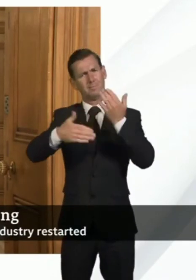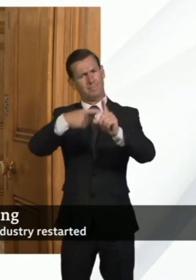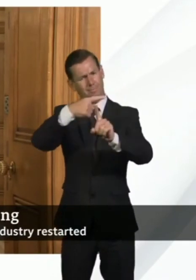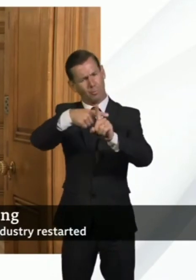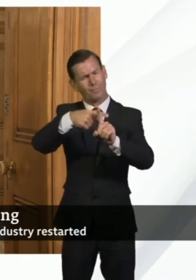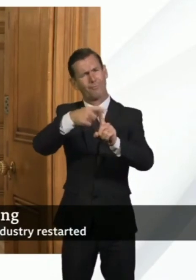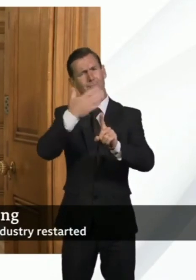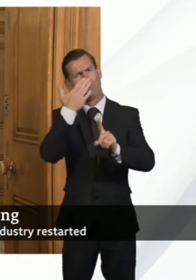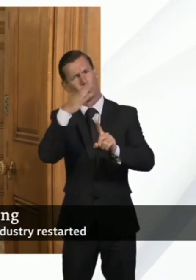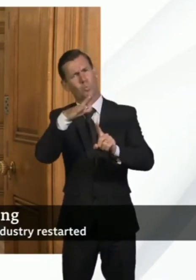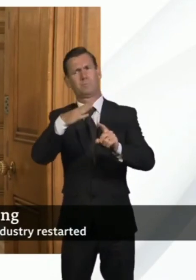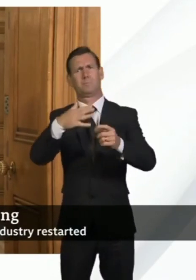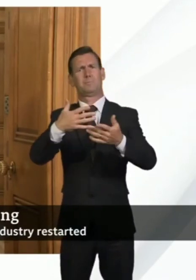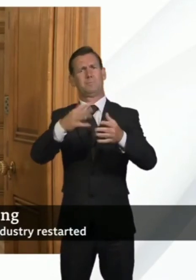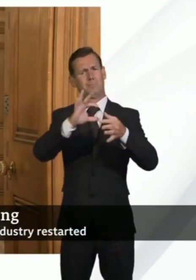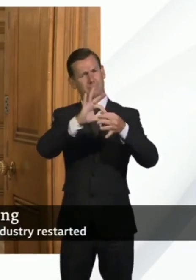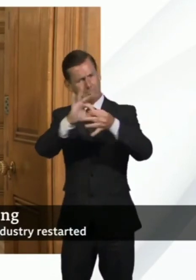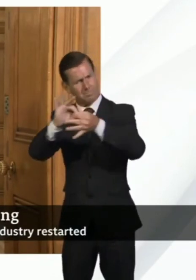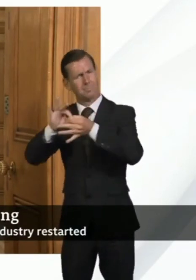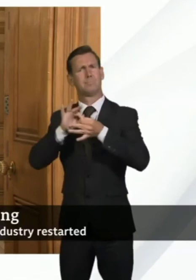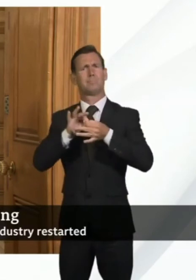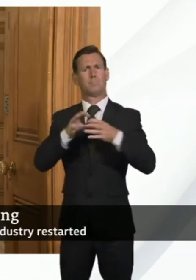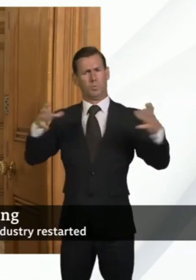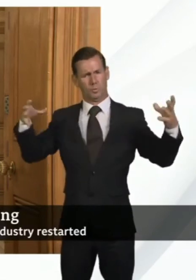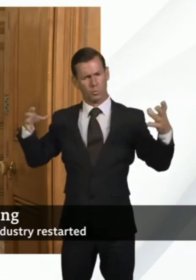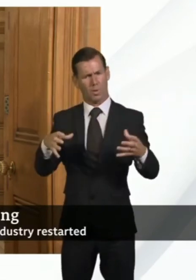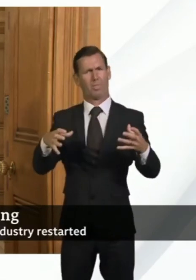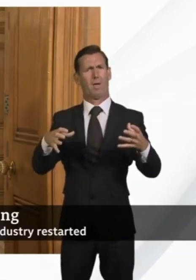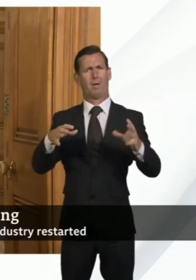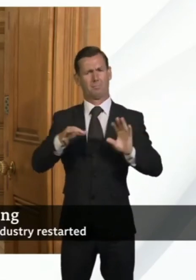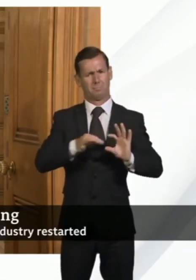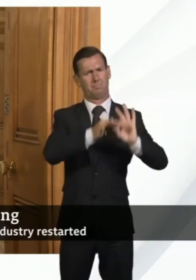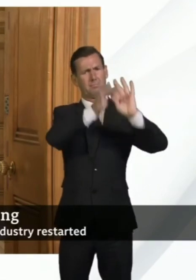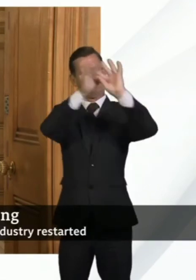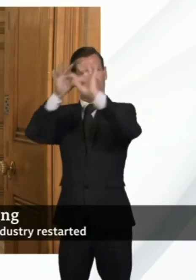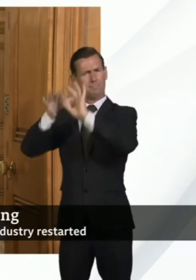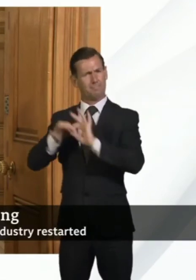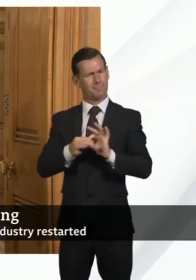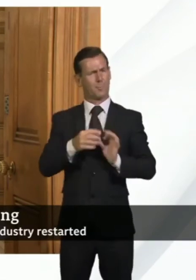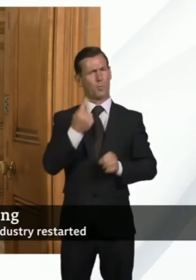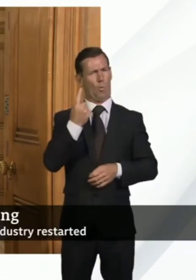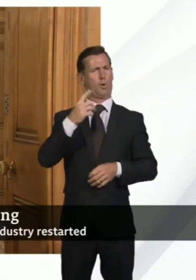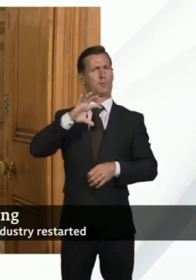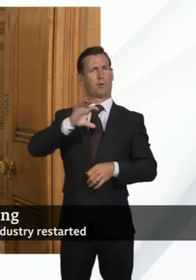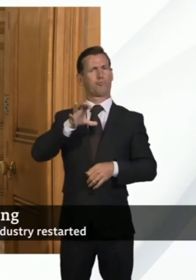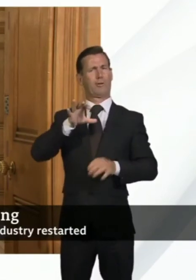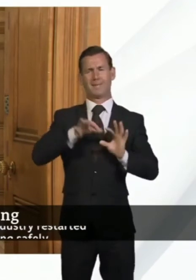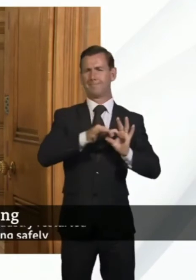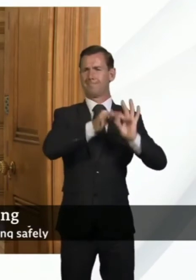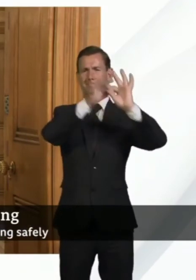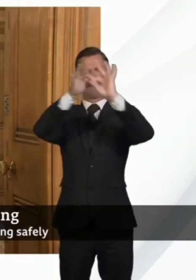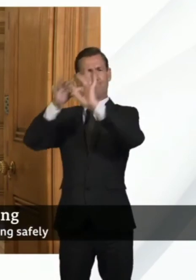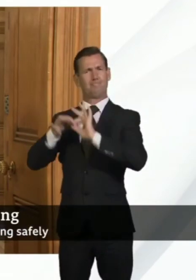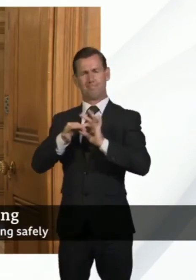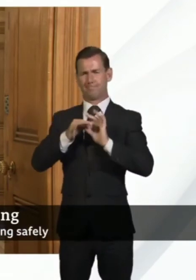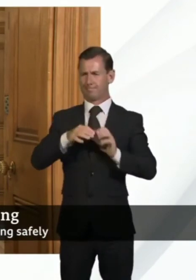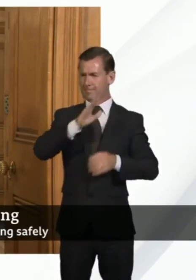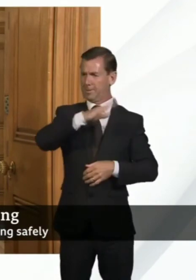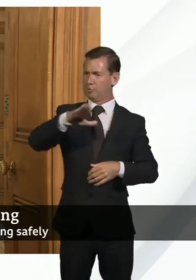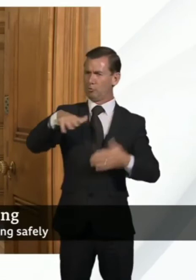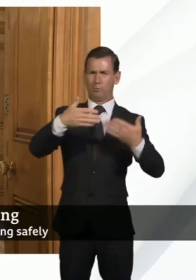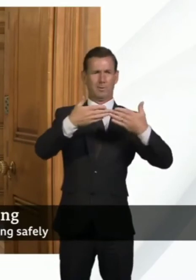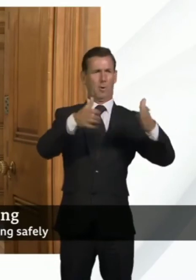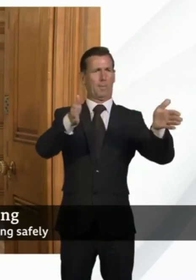whereby we can move together as a whole whole country and get children back to school for the